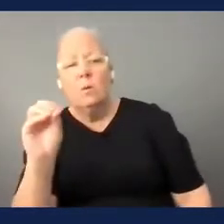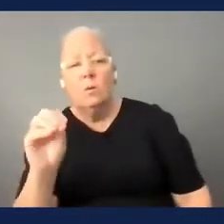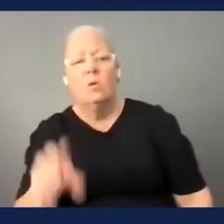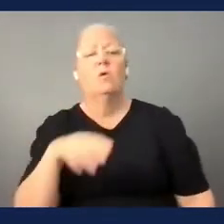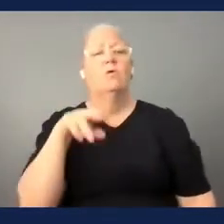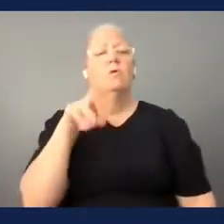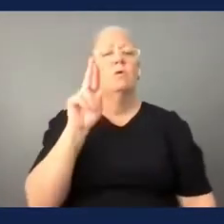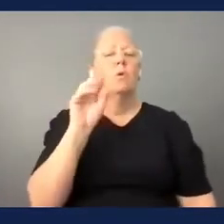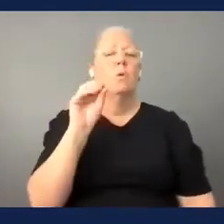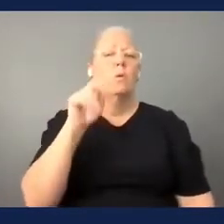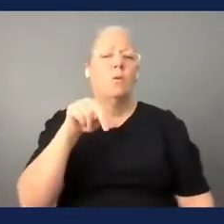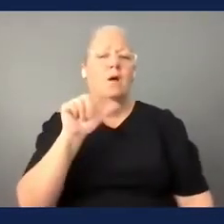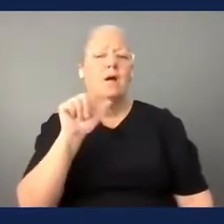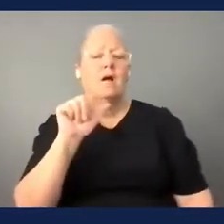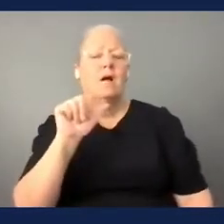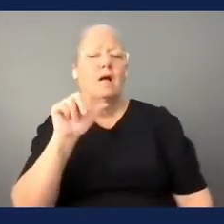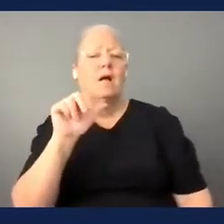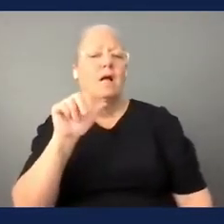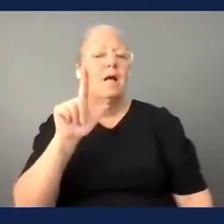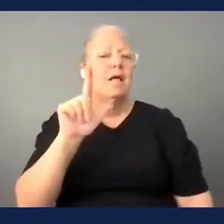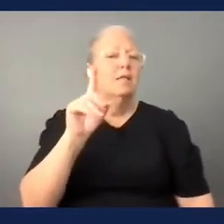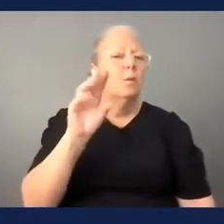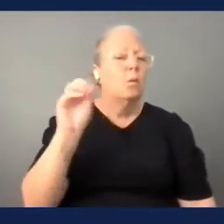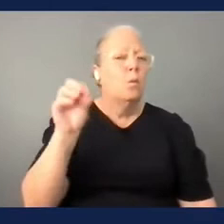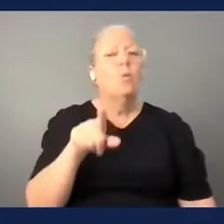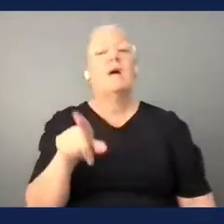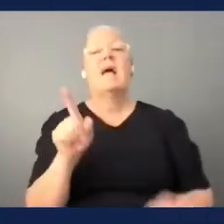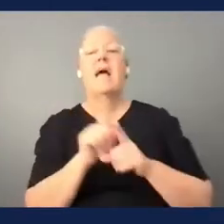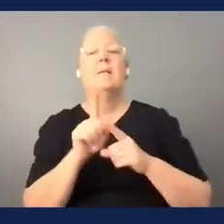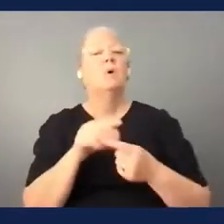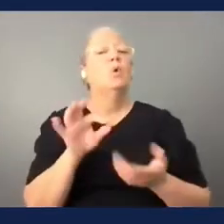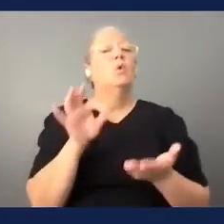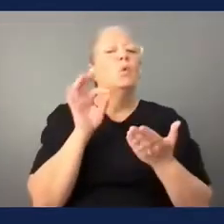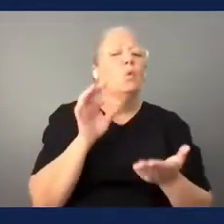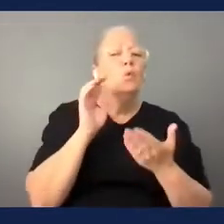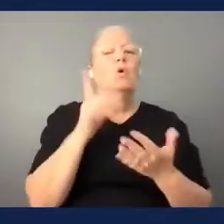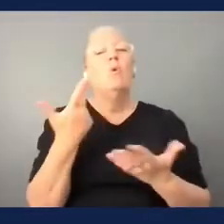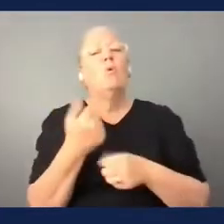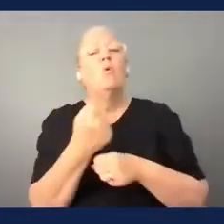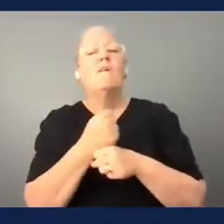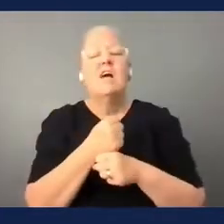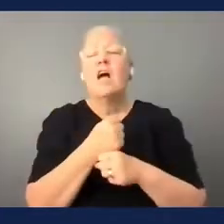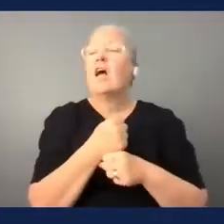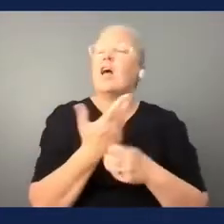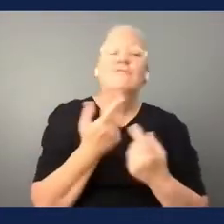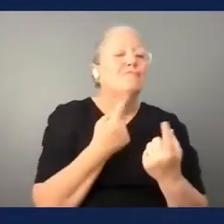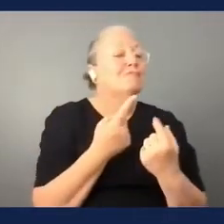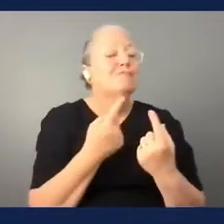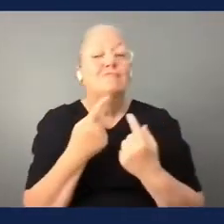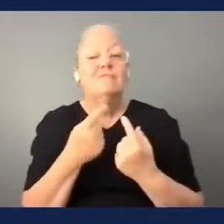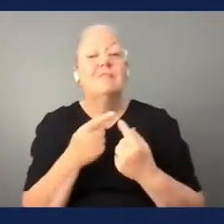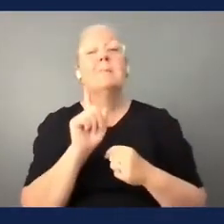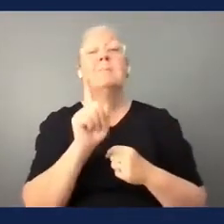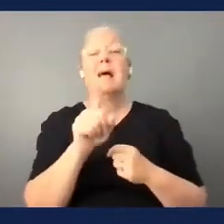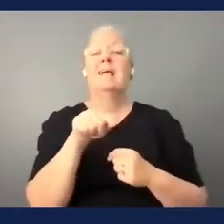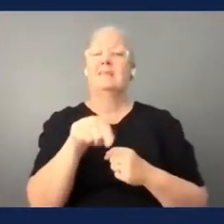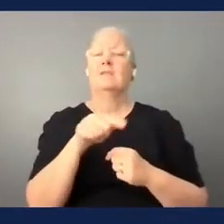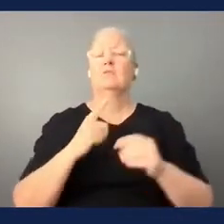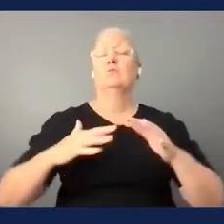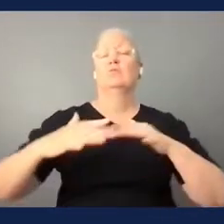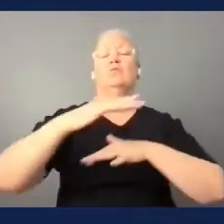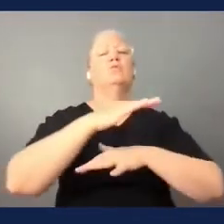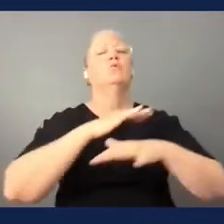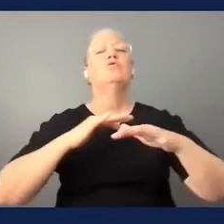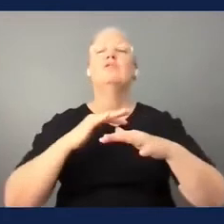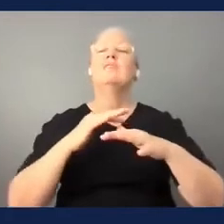quizzes there may be cards etc so it's kept very very simple the important thing this is a social outlet for people with dementia and their families so it